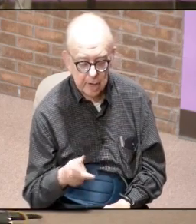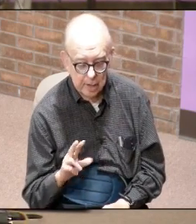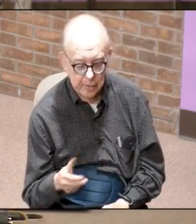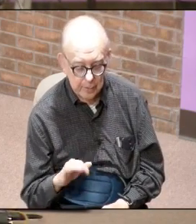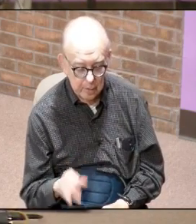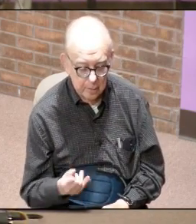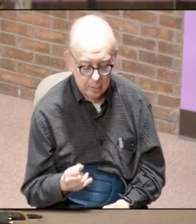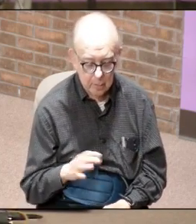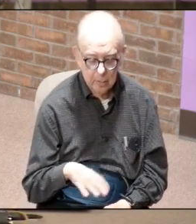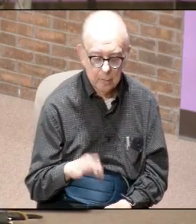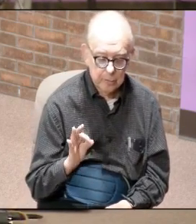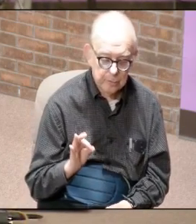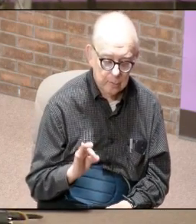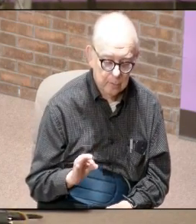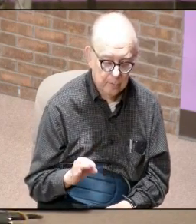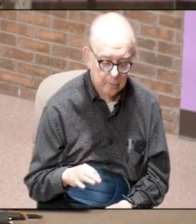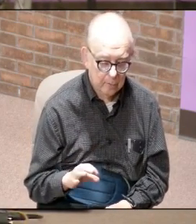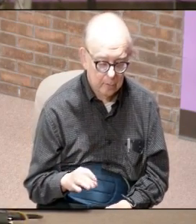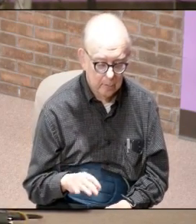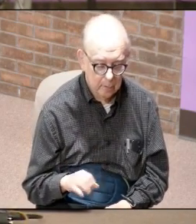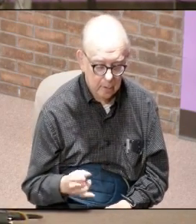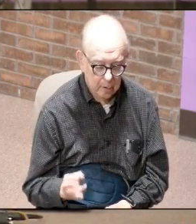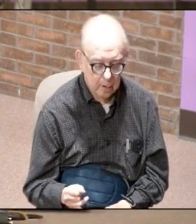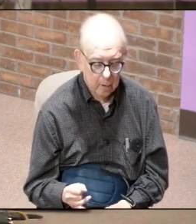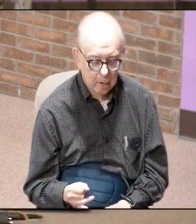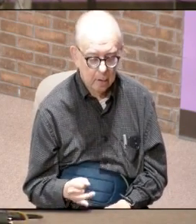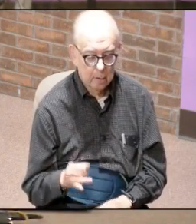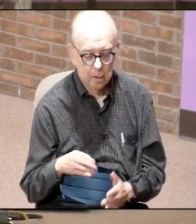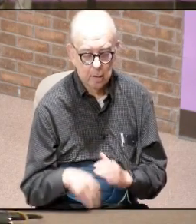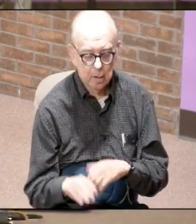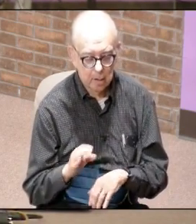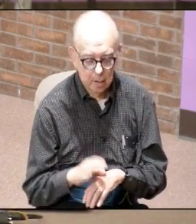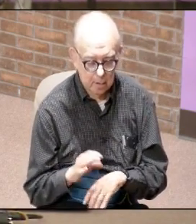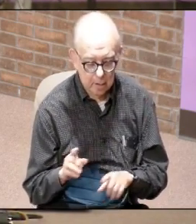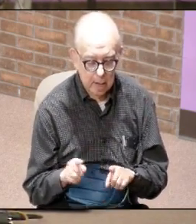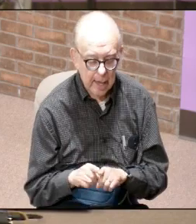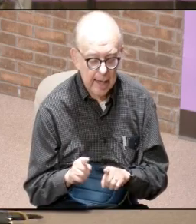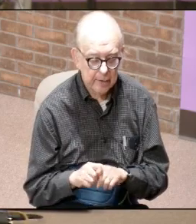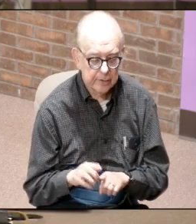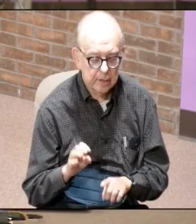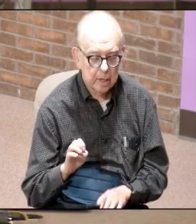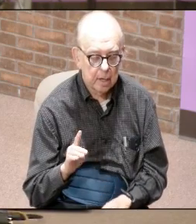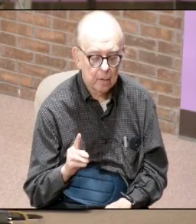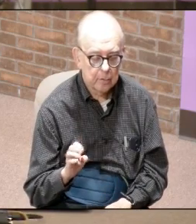you'll also find that john was called in the church as the elder